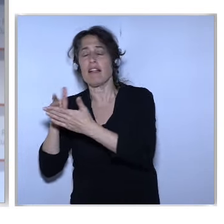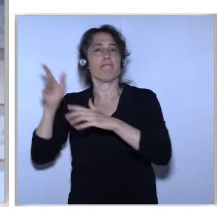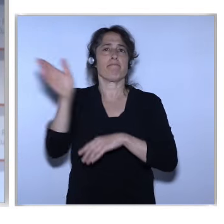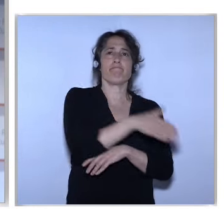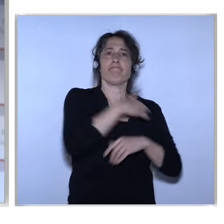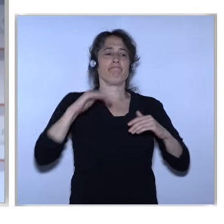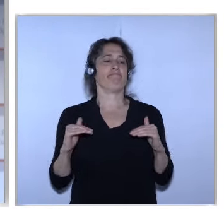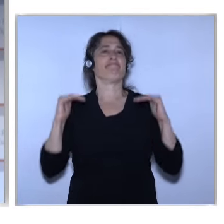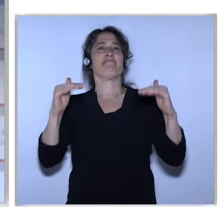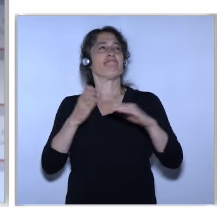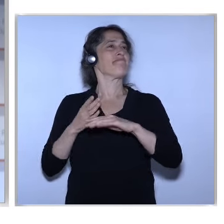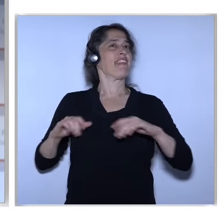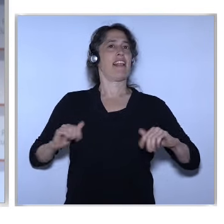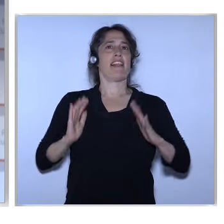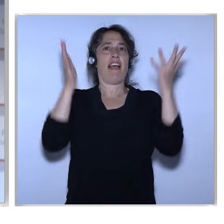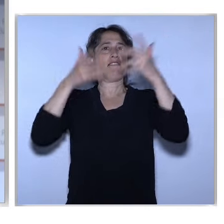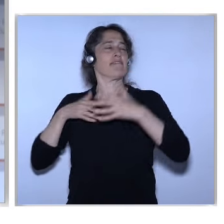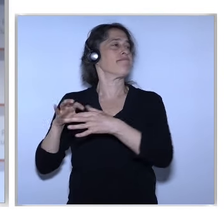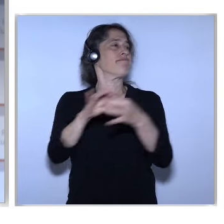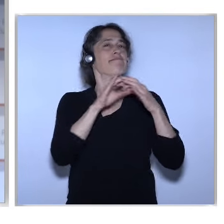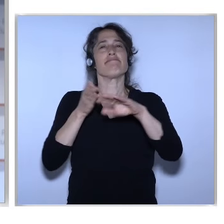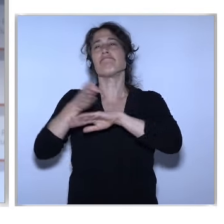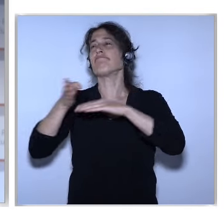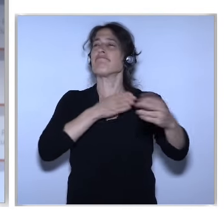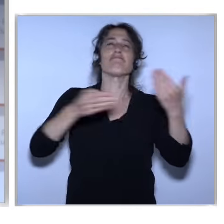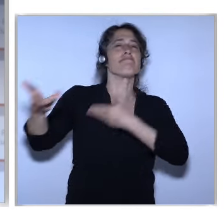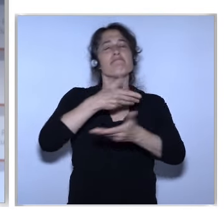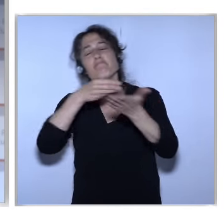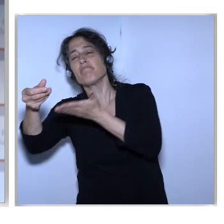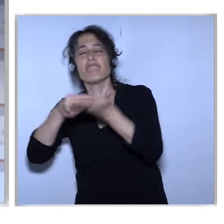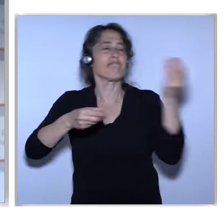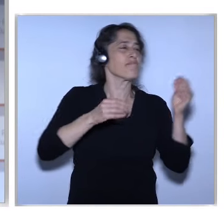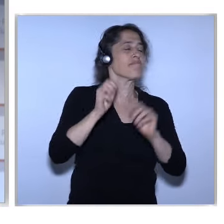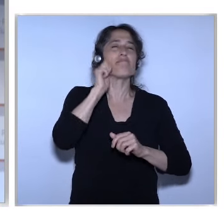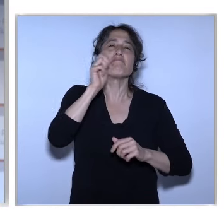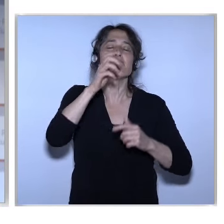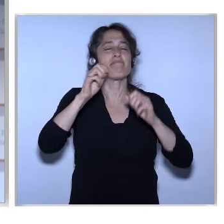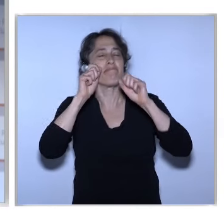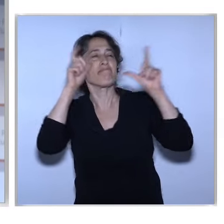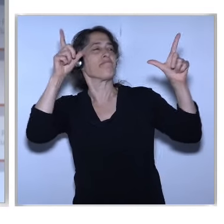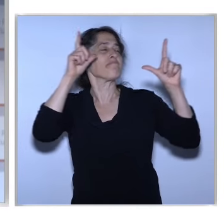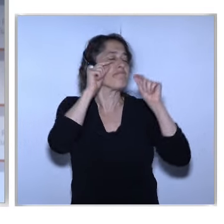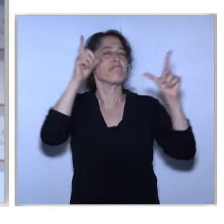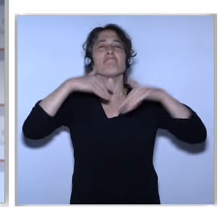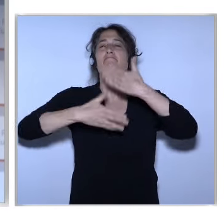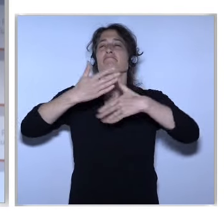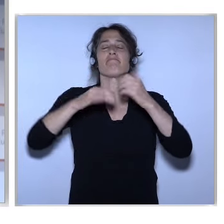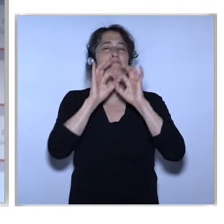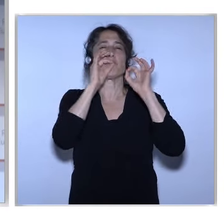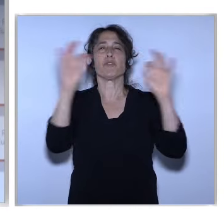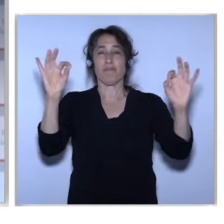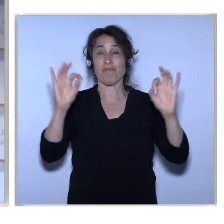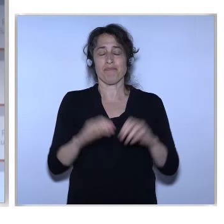the agenda for the Latvian Presidency of the Council Our three teams, Competitive, Digital